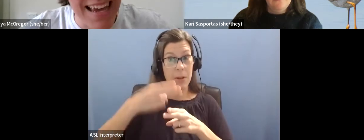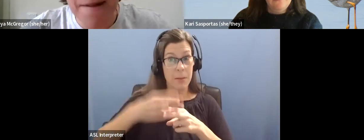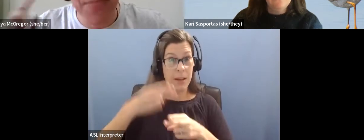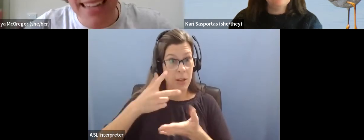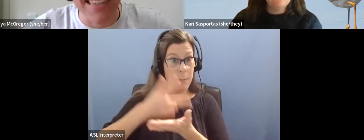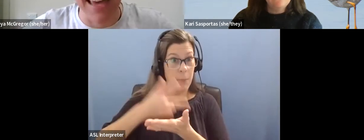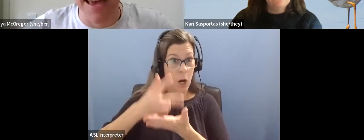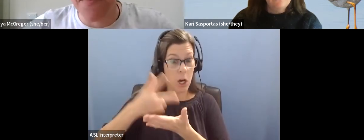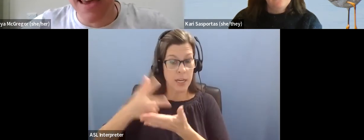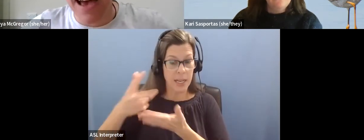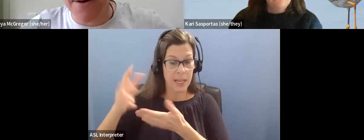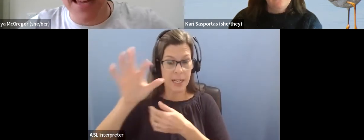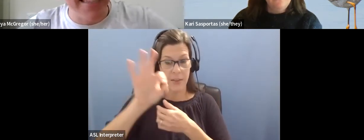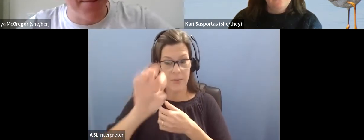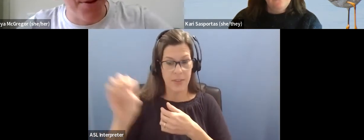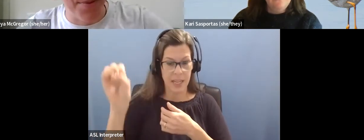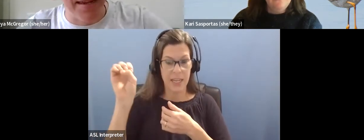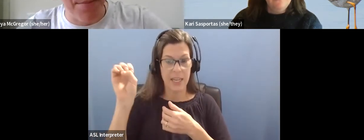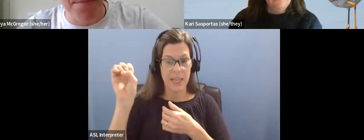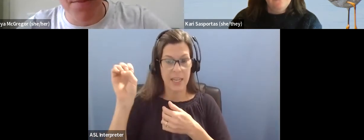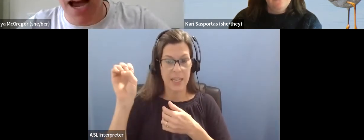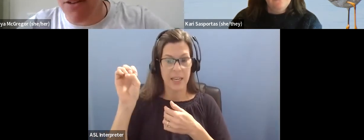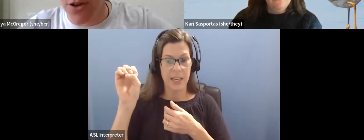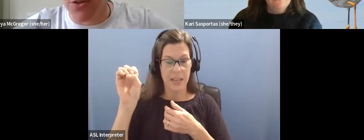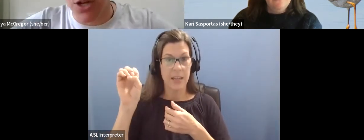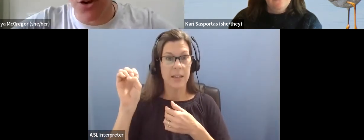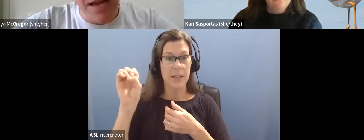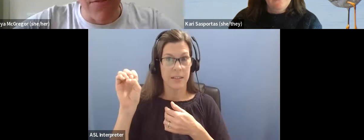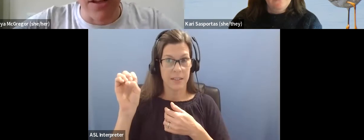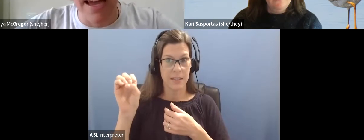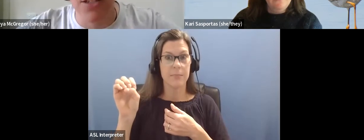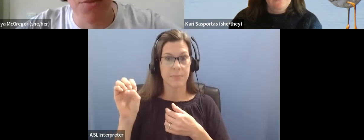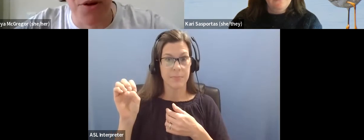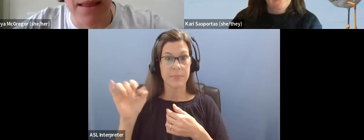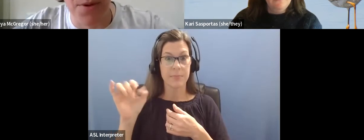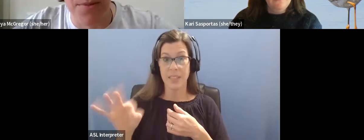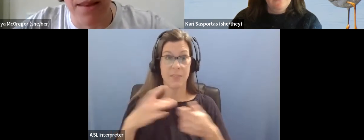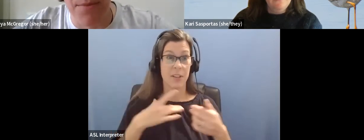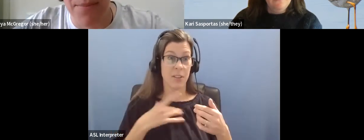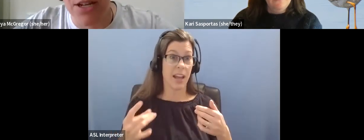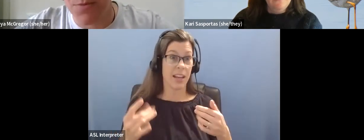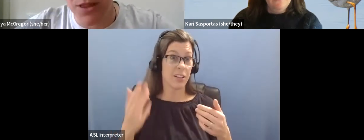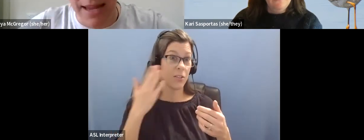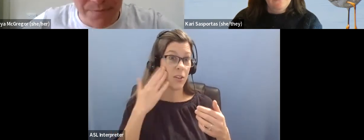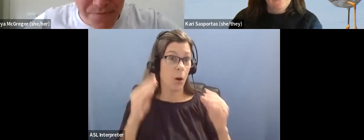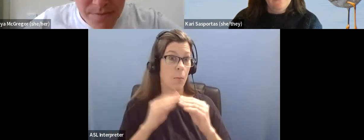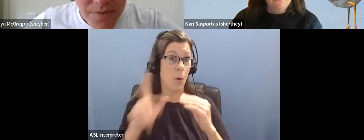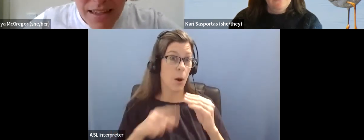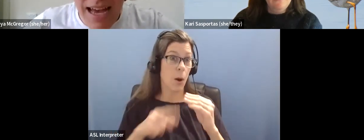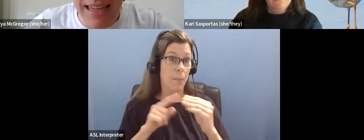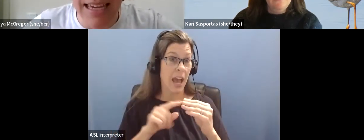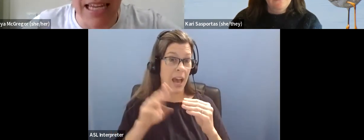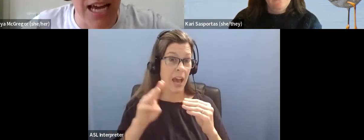and parking that's in there. Um, that's in the bird ability site review. So if you'd like to know more about the bird ability map, I just put that,